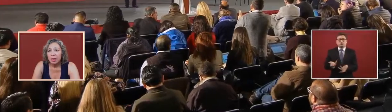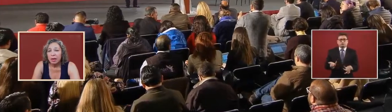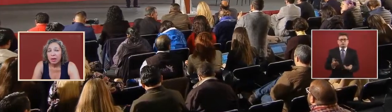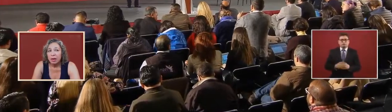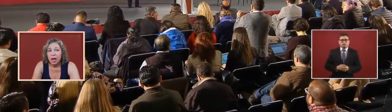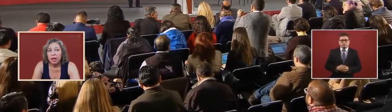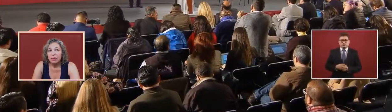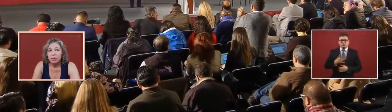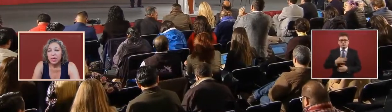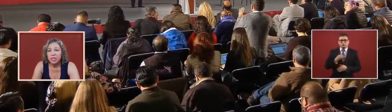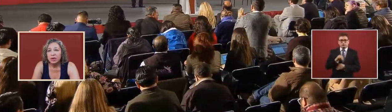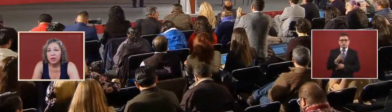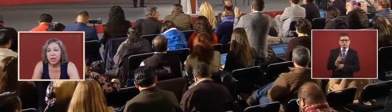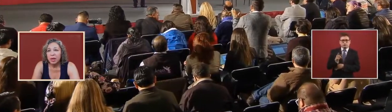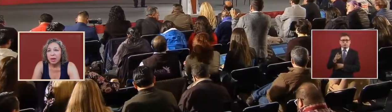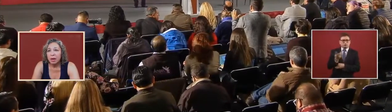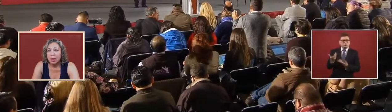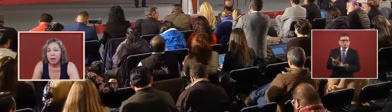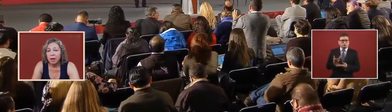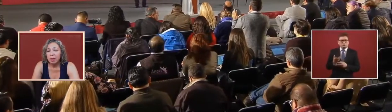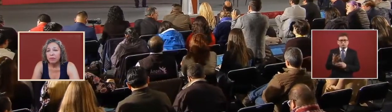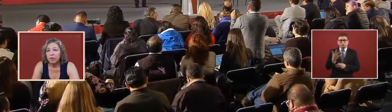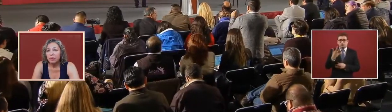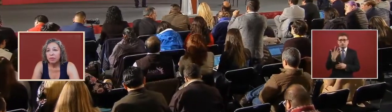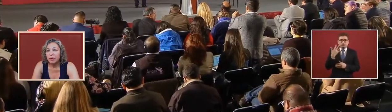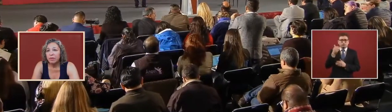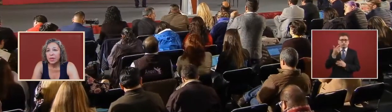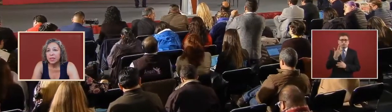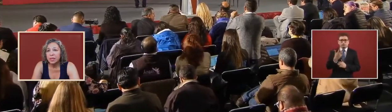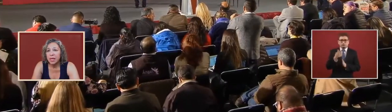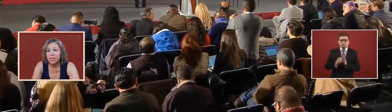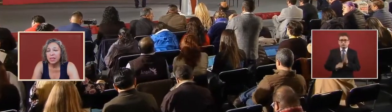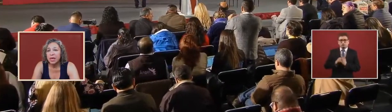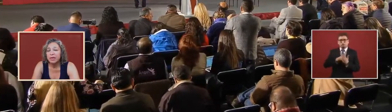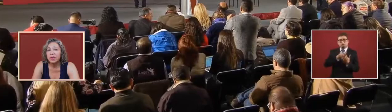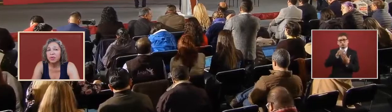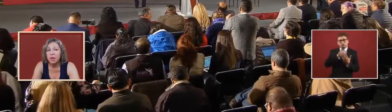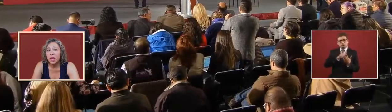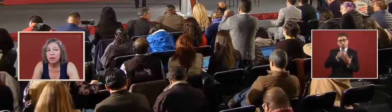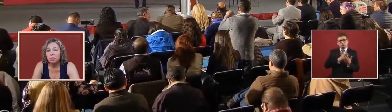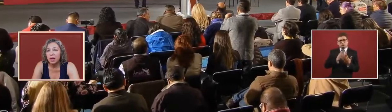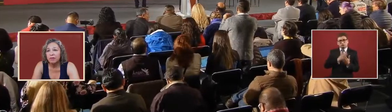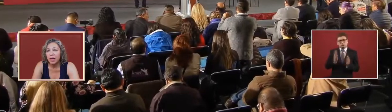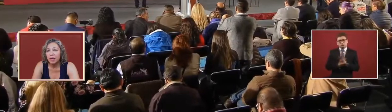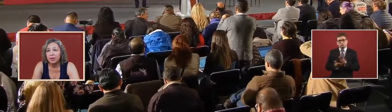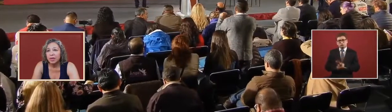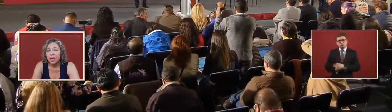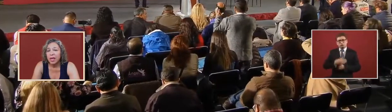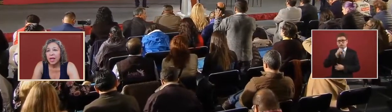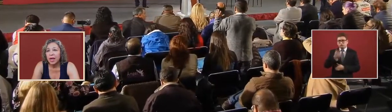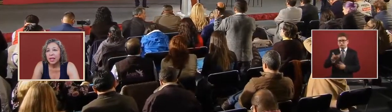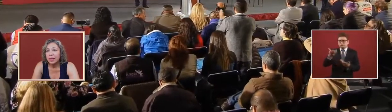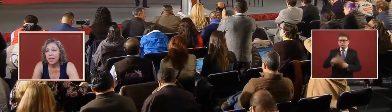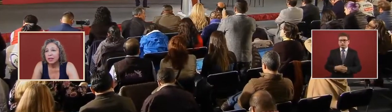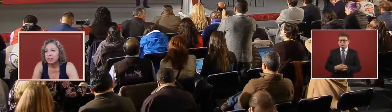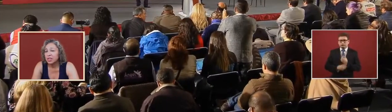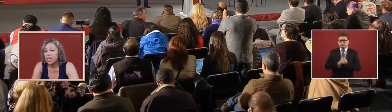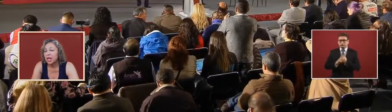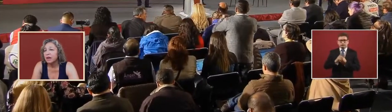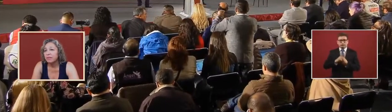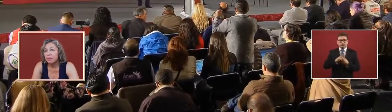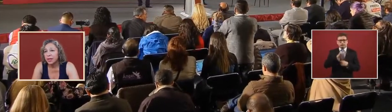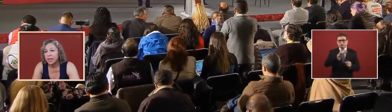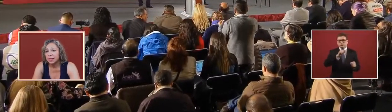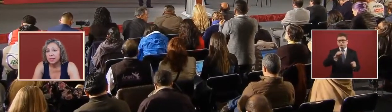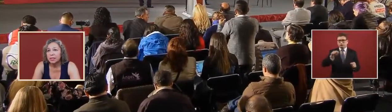i have a ministry for five months has not even read my file and like that there's